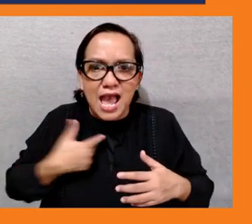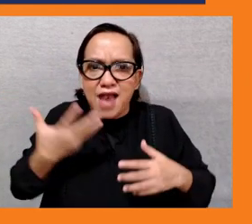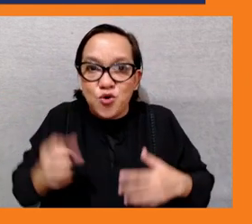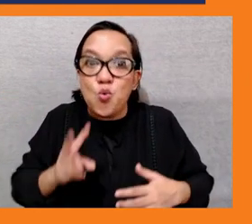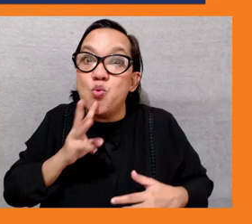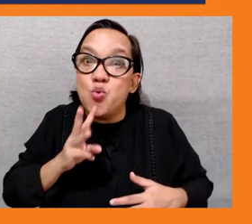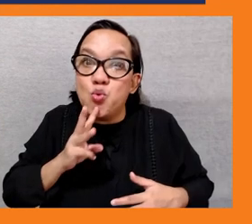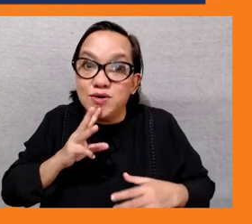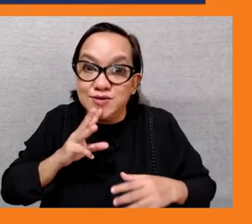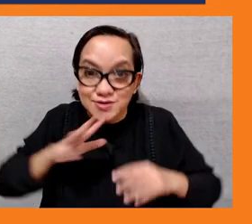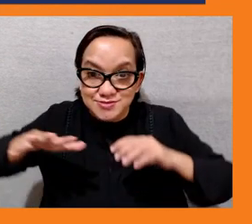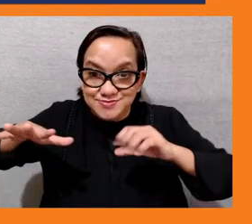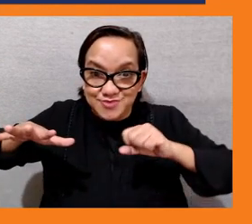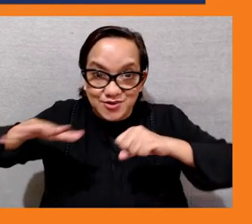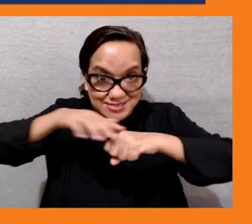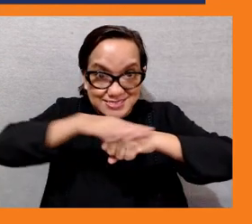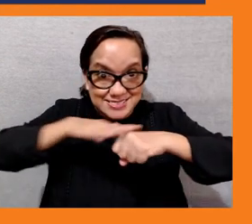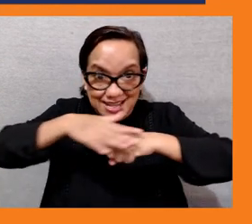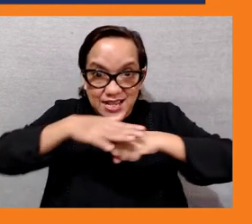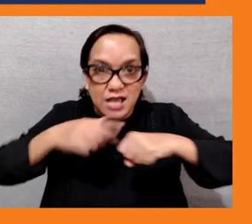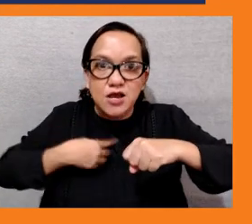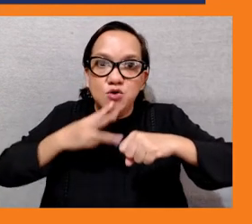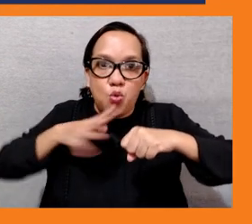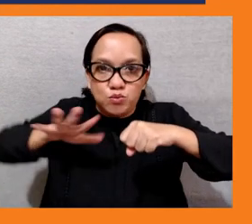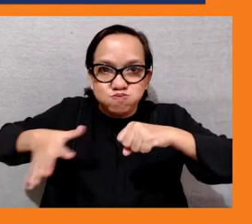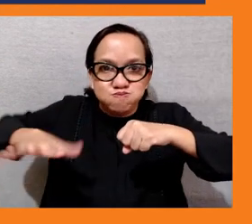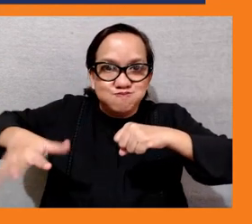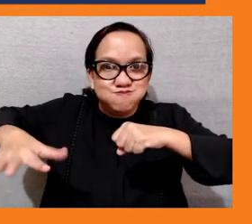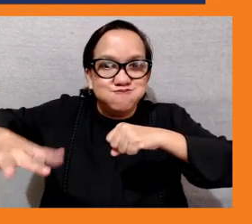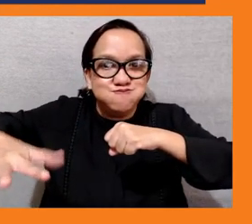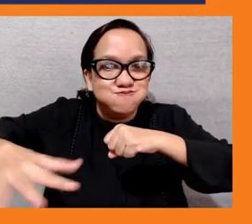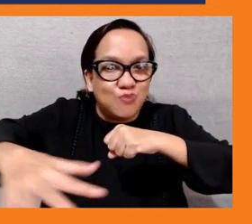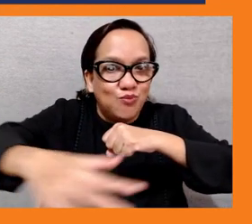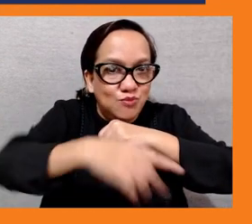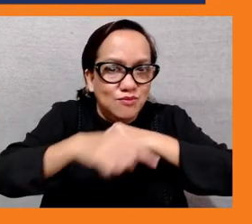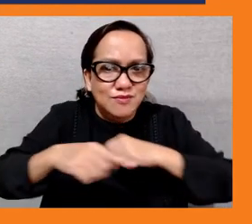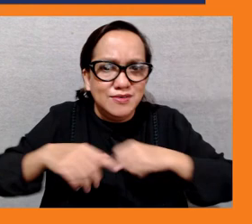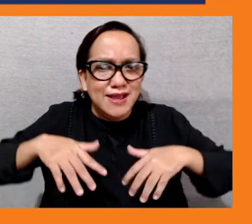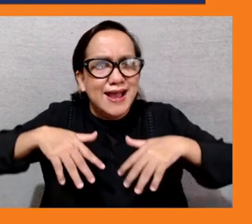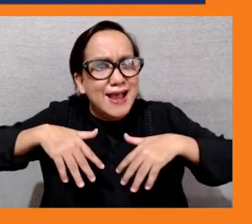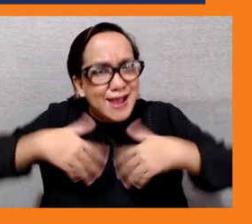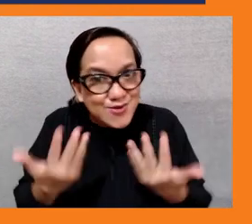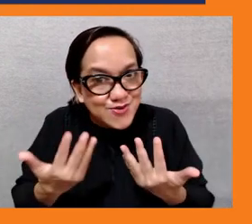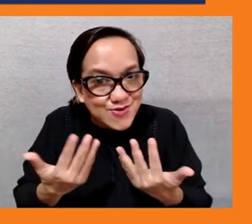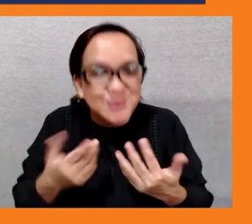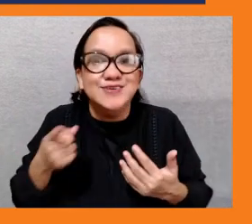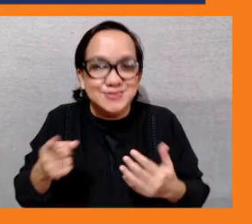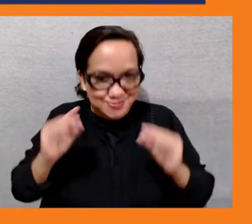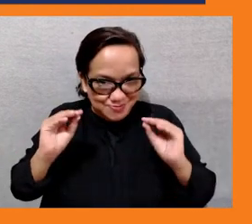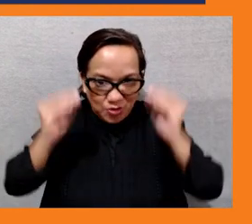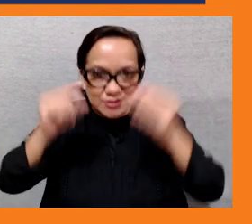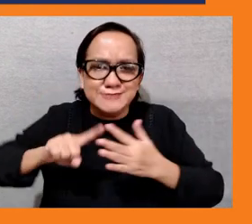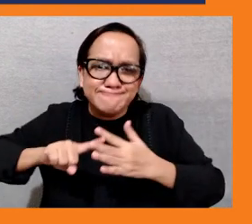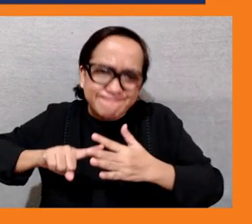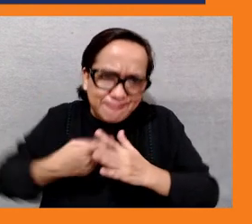especially in the beginning in the middle um and right now in the implementation of climate innovation projects um and they uh because we we